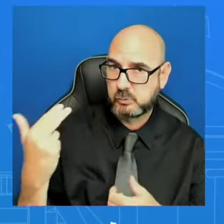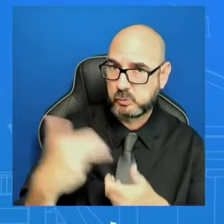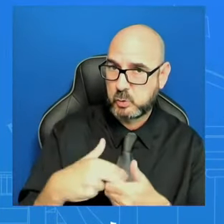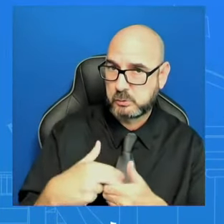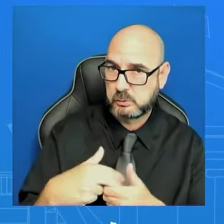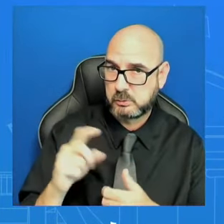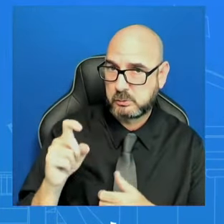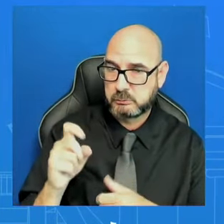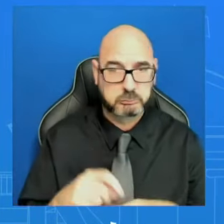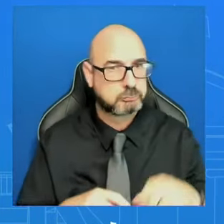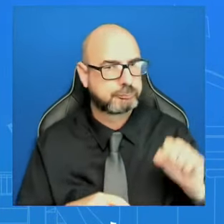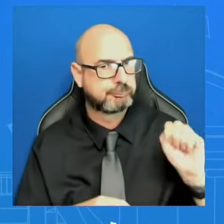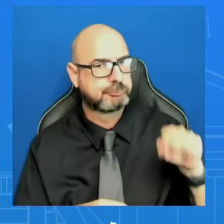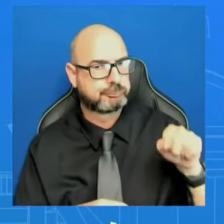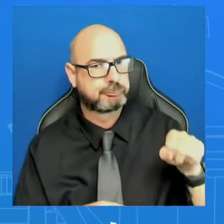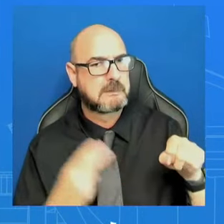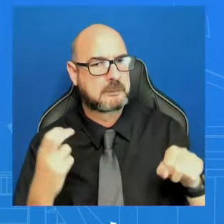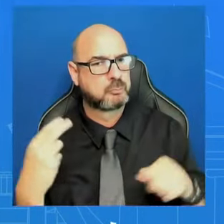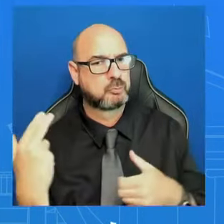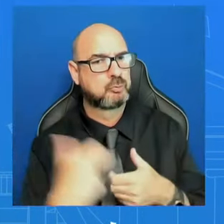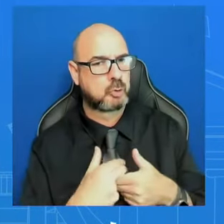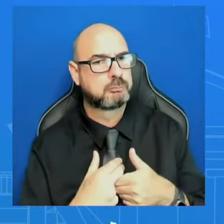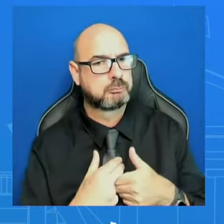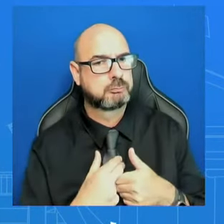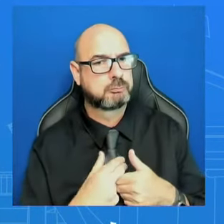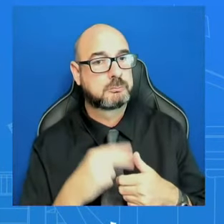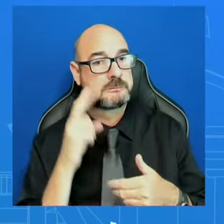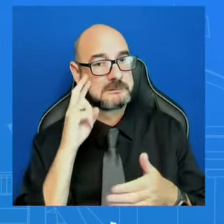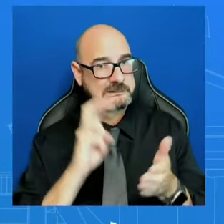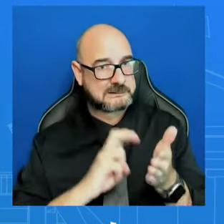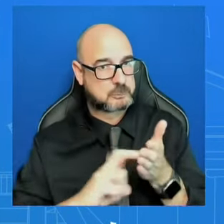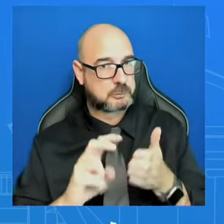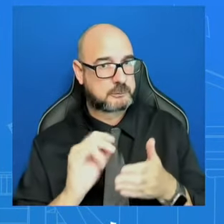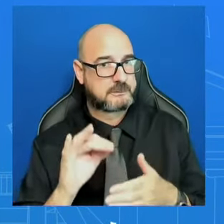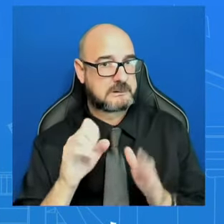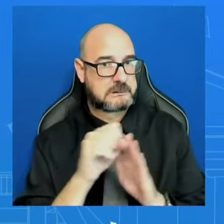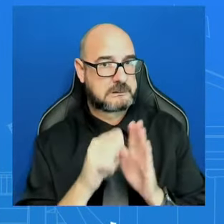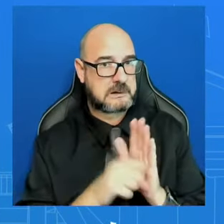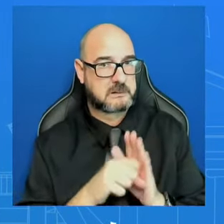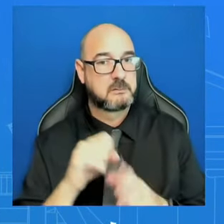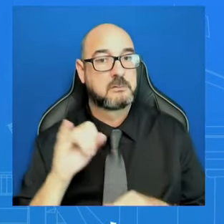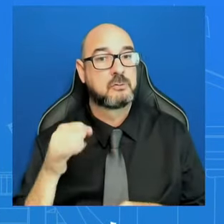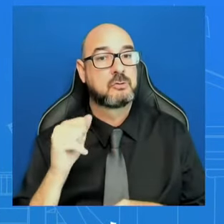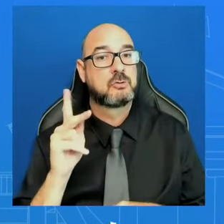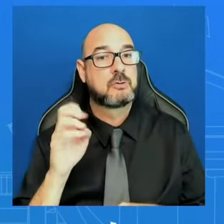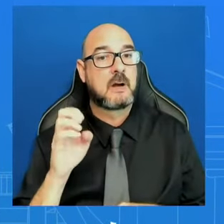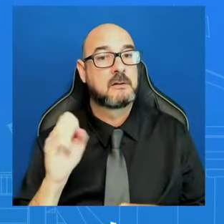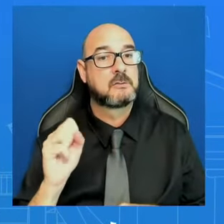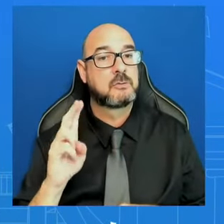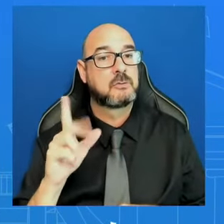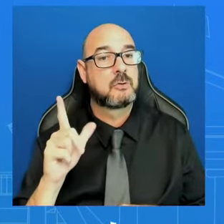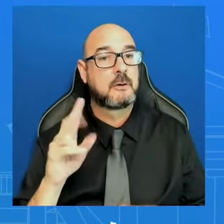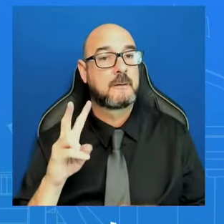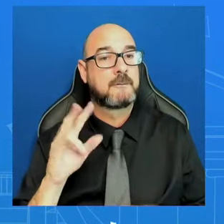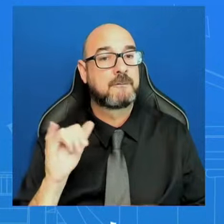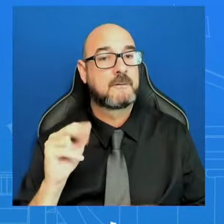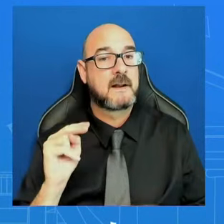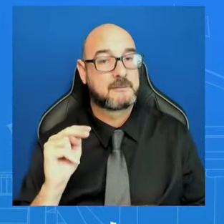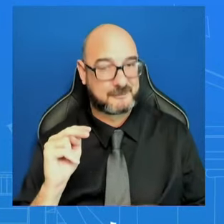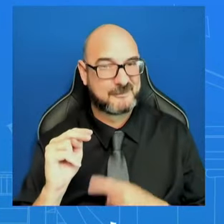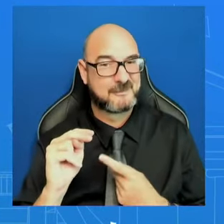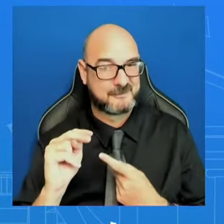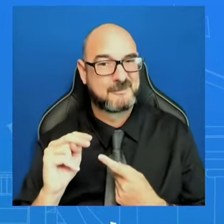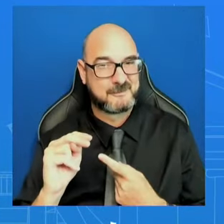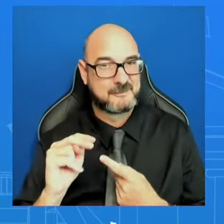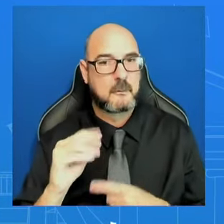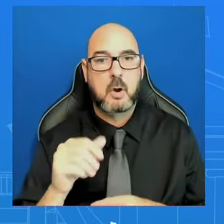Secretary of State dialed in. Jake Sullivan, yes. I don't know who was also listening in on the Israeli side. But the